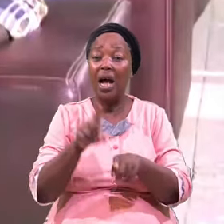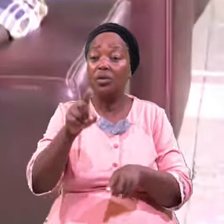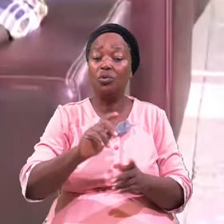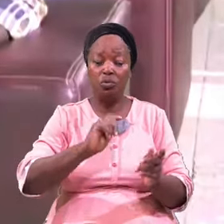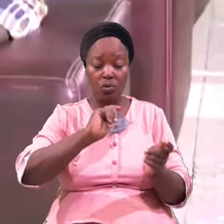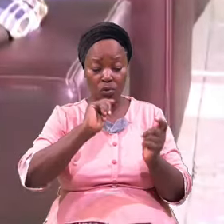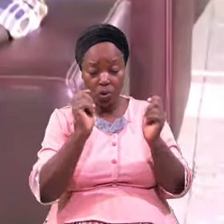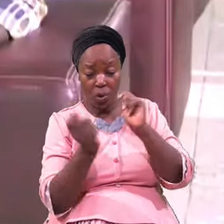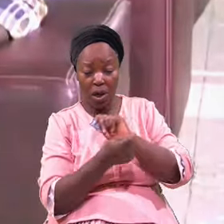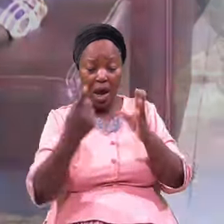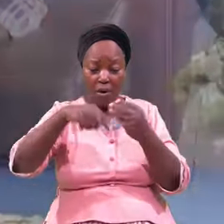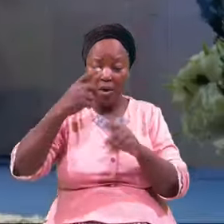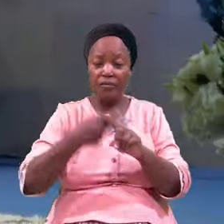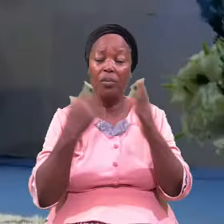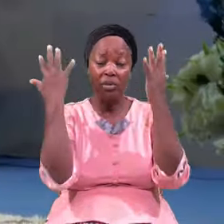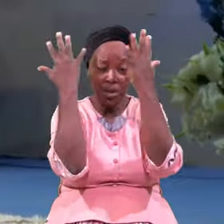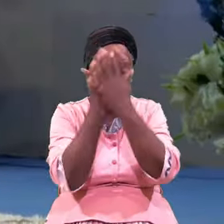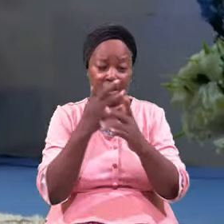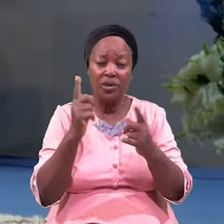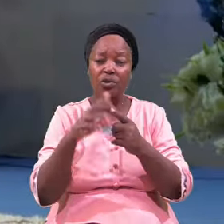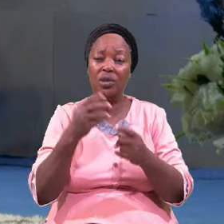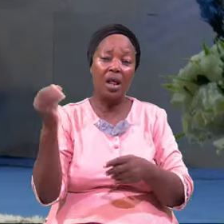Around From Darkness To The Light